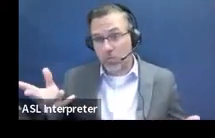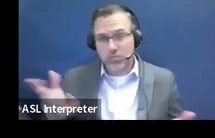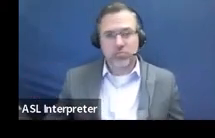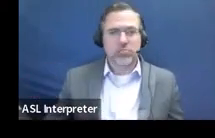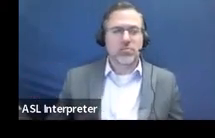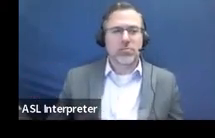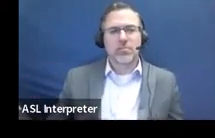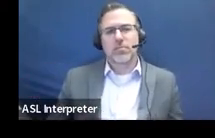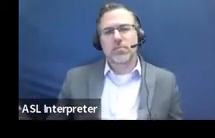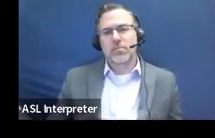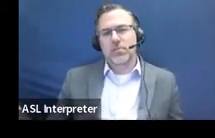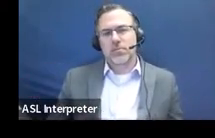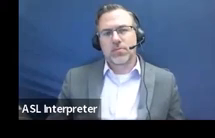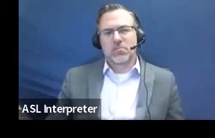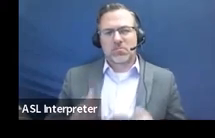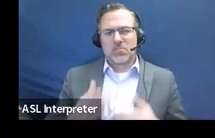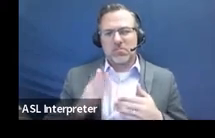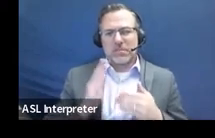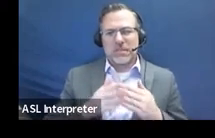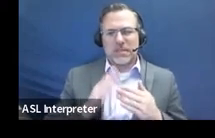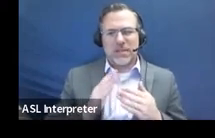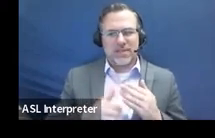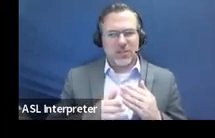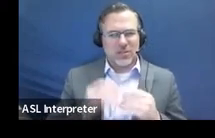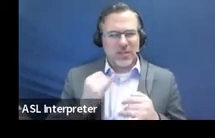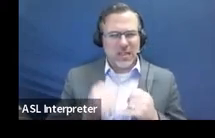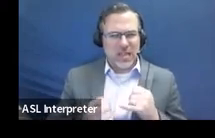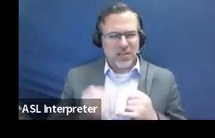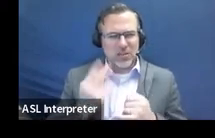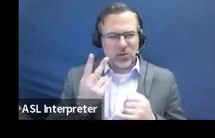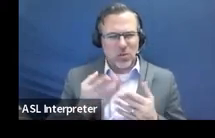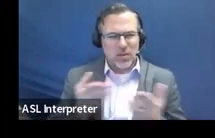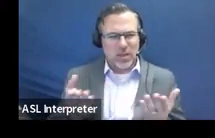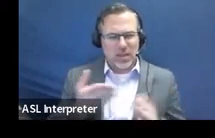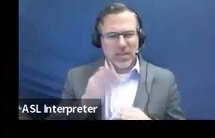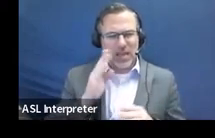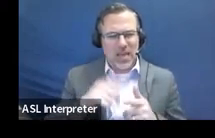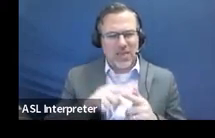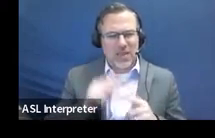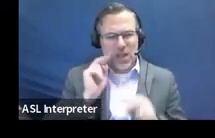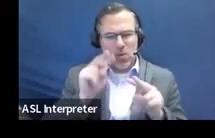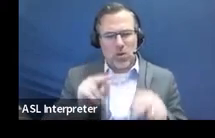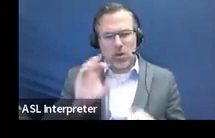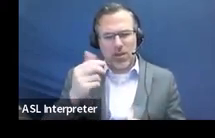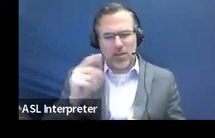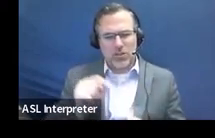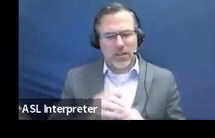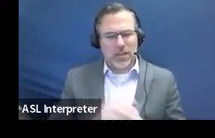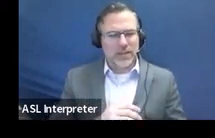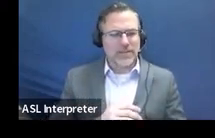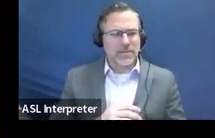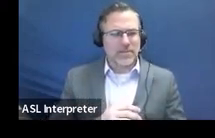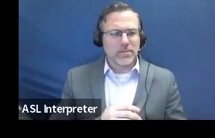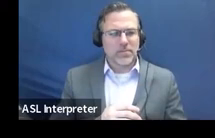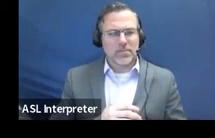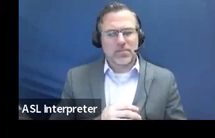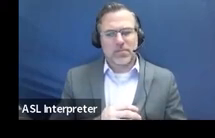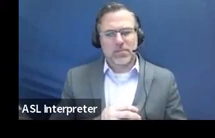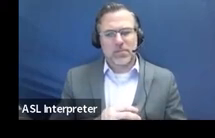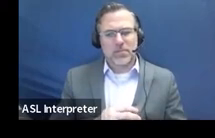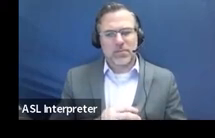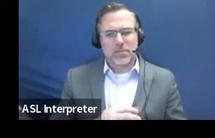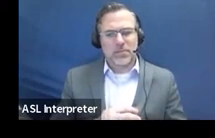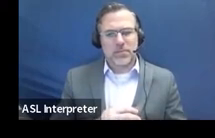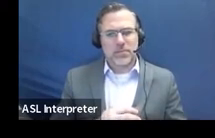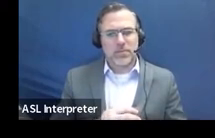All right. I'm just going to finish up the last couple of things before I go to the chat box for questions. So then after